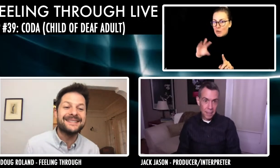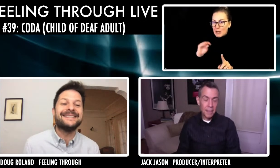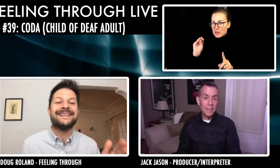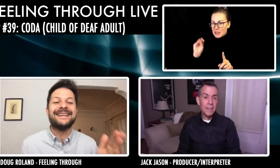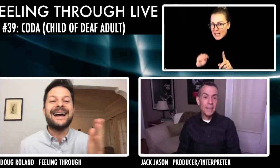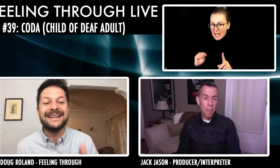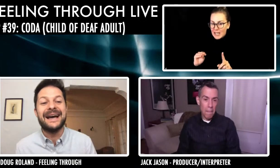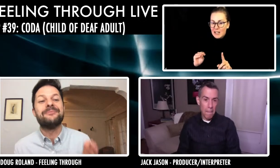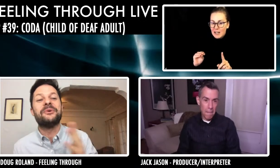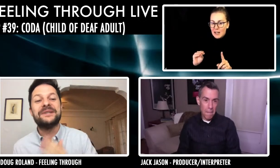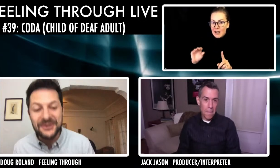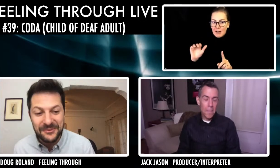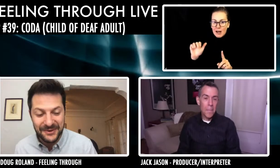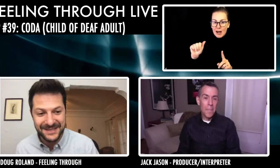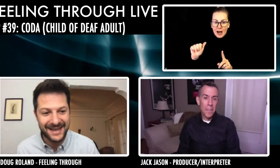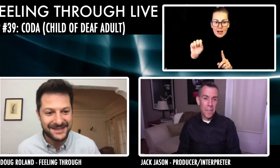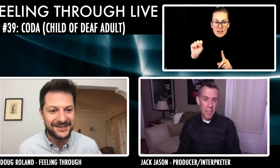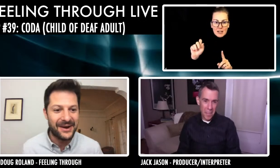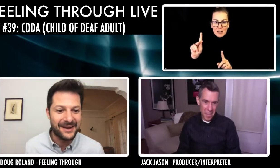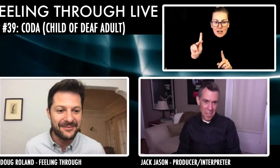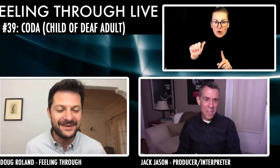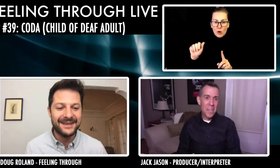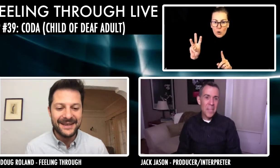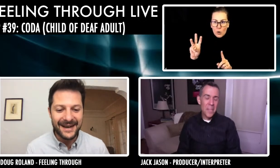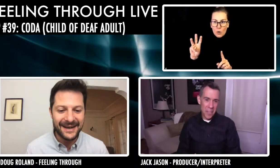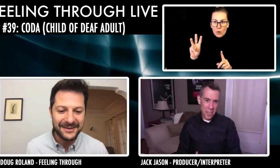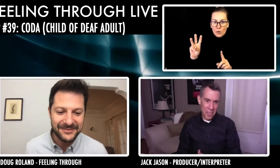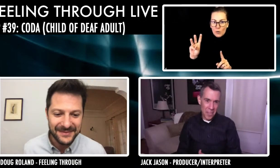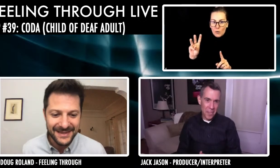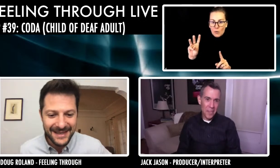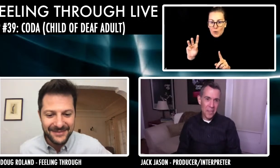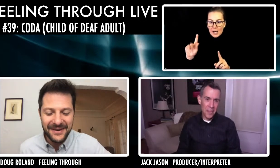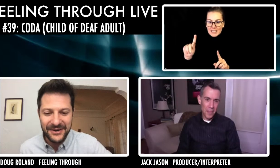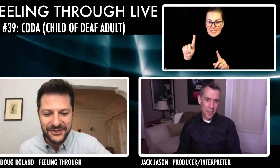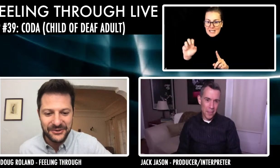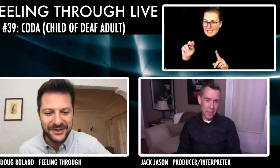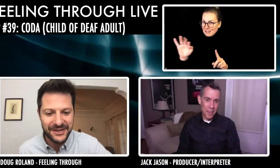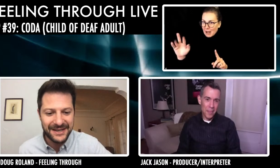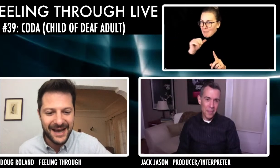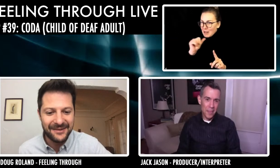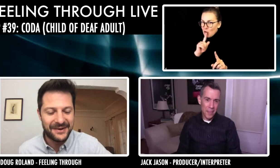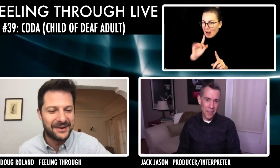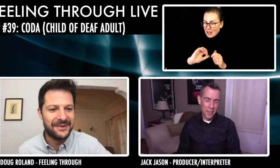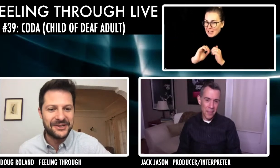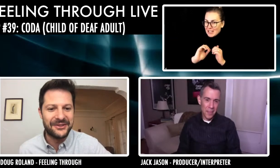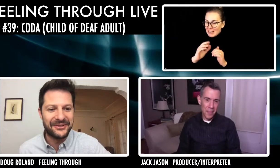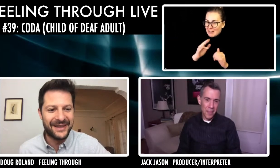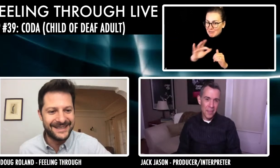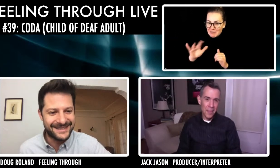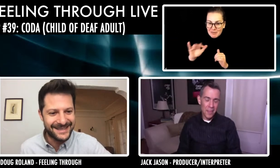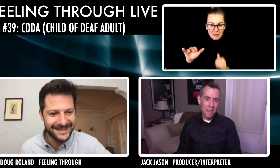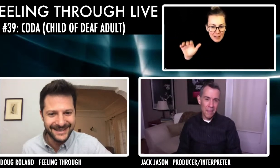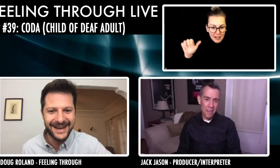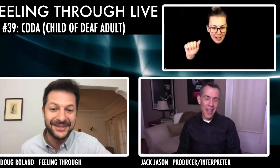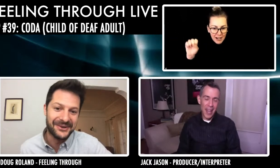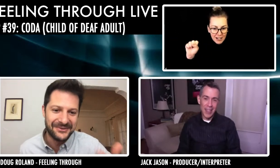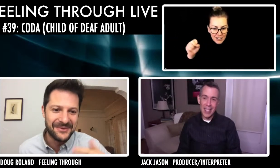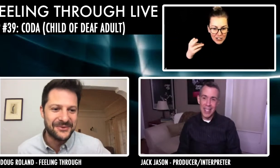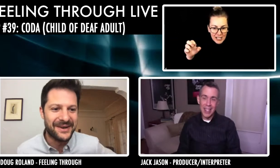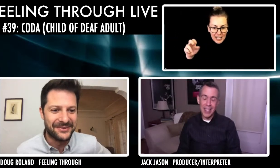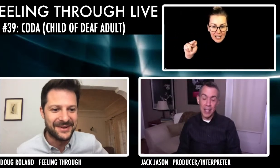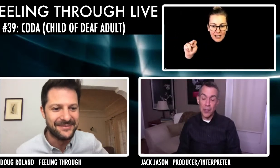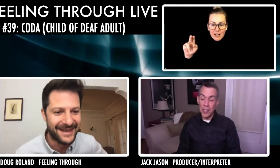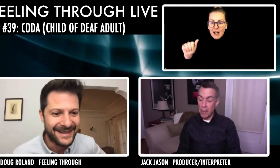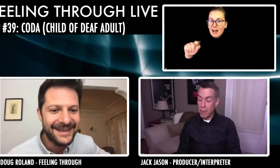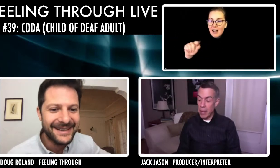got updated to 99.2%. So I am, uh, very Jewish and not very much other things I learned